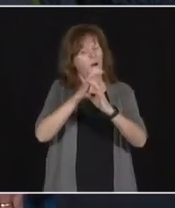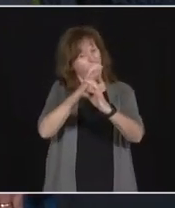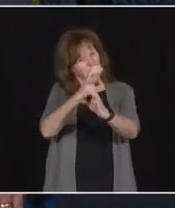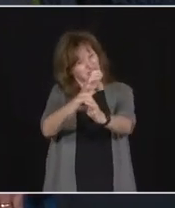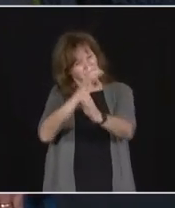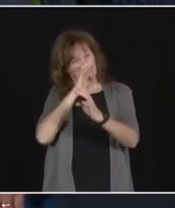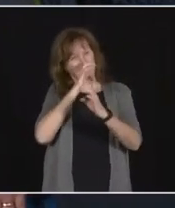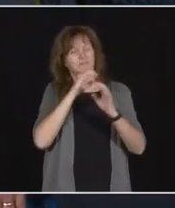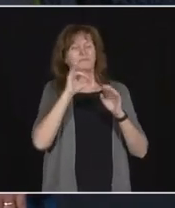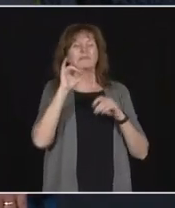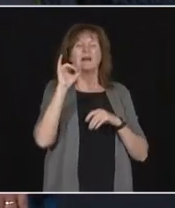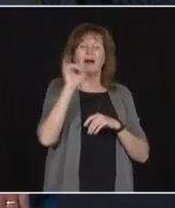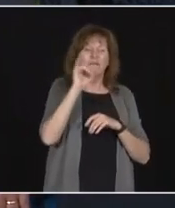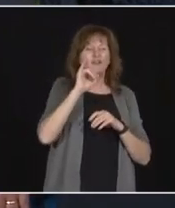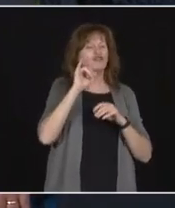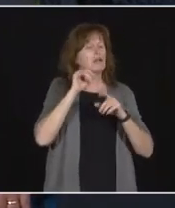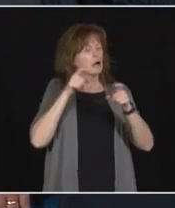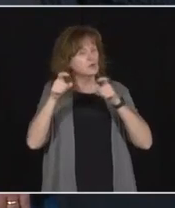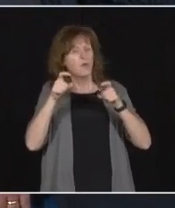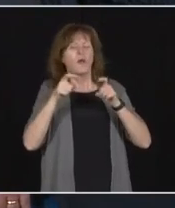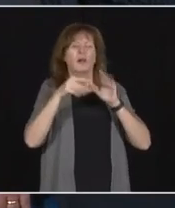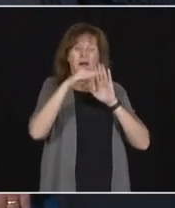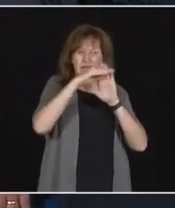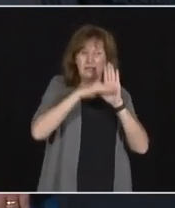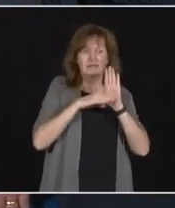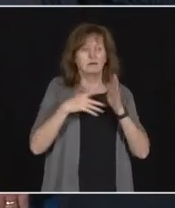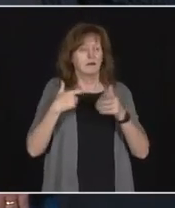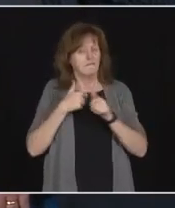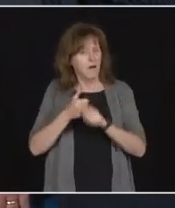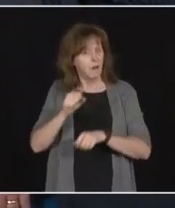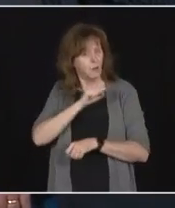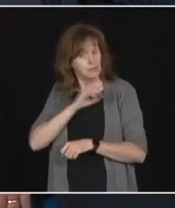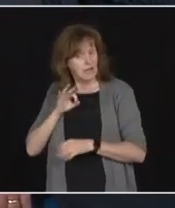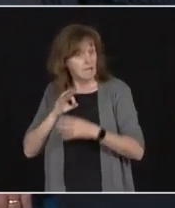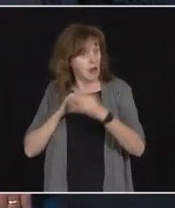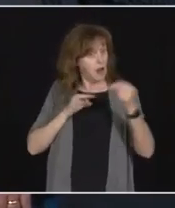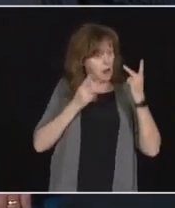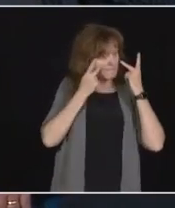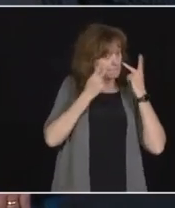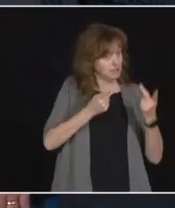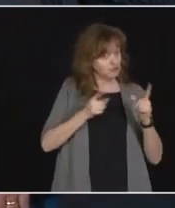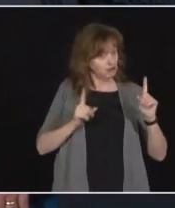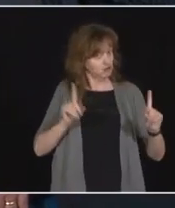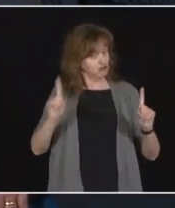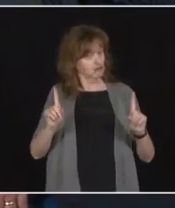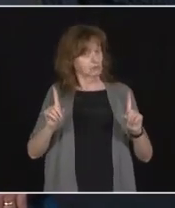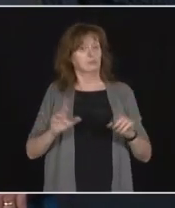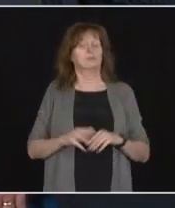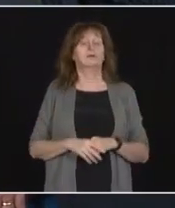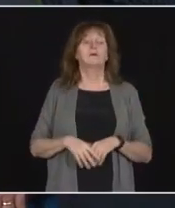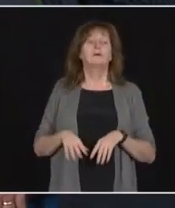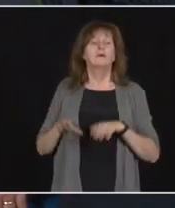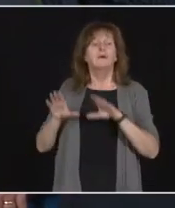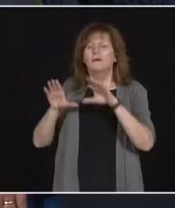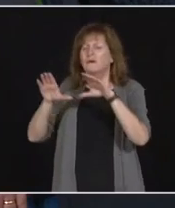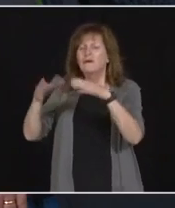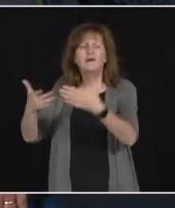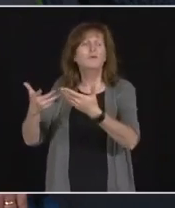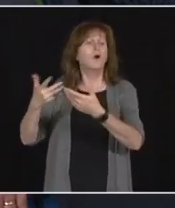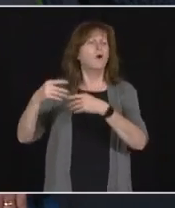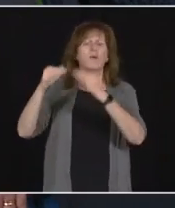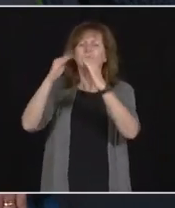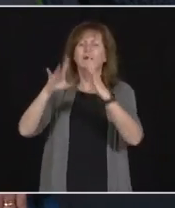both staff and visitors at these settings. Congregate care settings will be responsible for implementing and